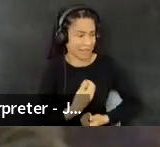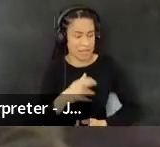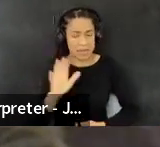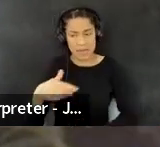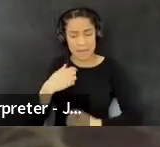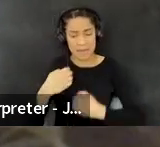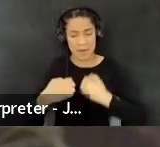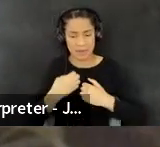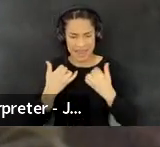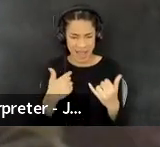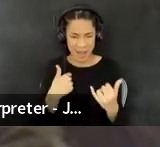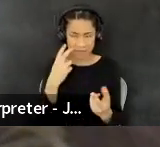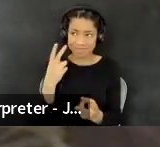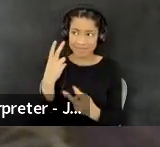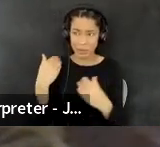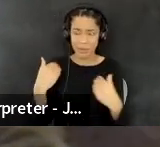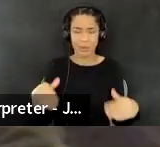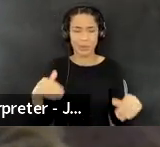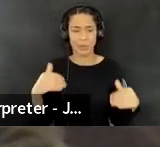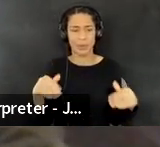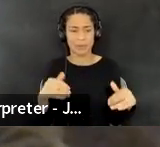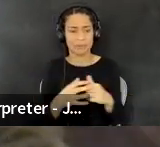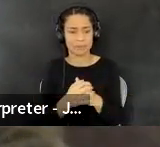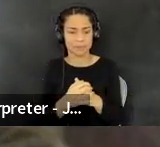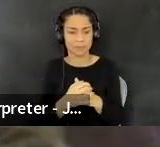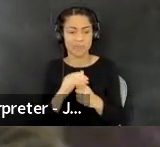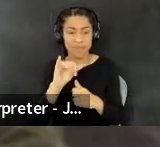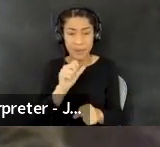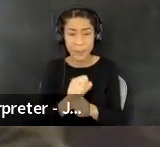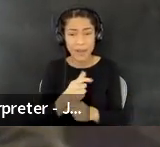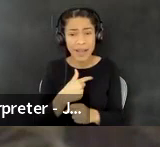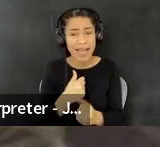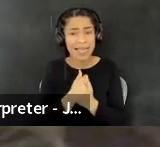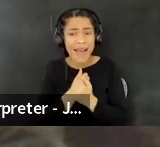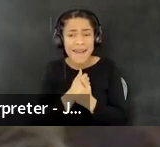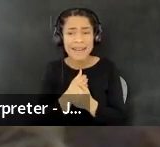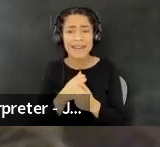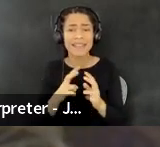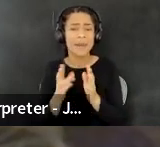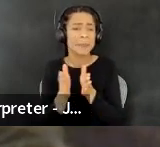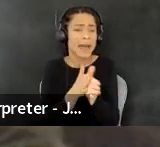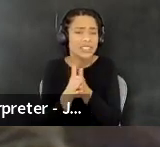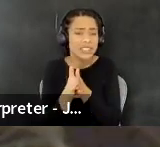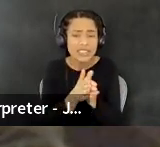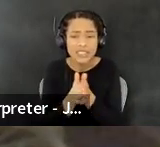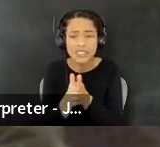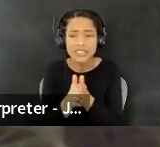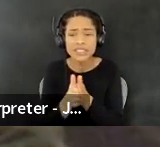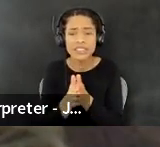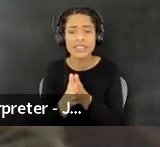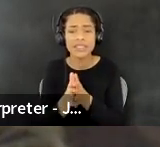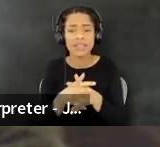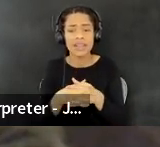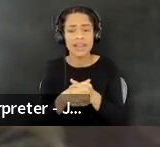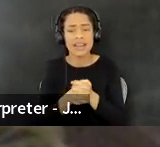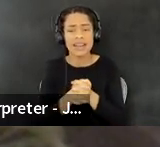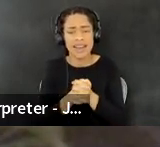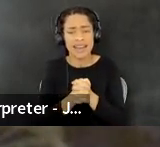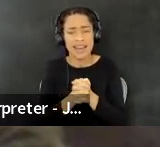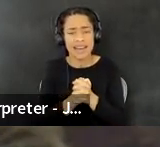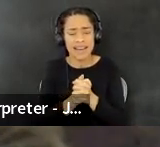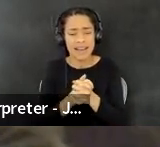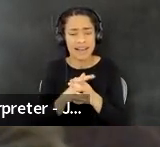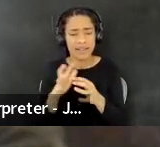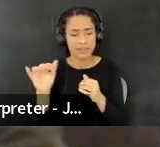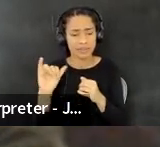or I don't know, thinking about it a little bit here. Like this is work that I really love and I'm very passionate about. Um, and it's, and, and it also is like,